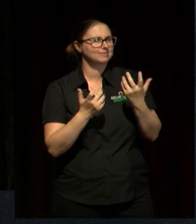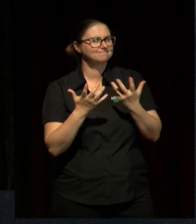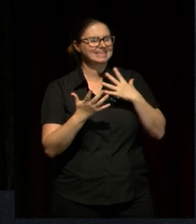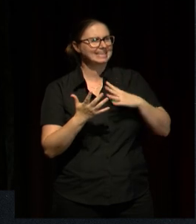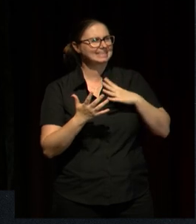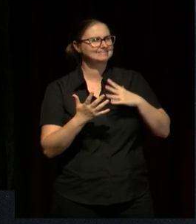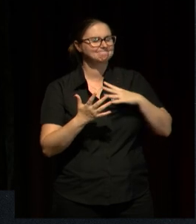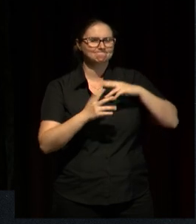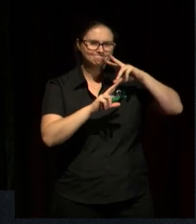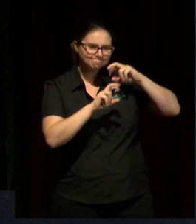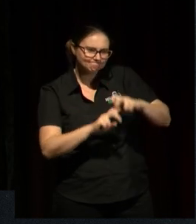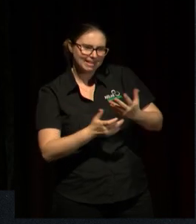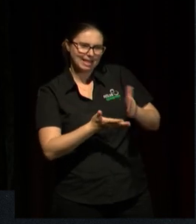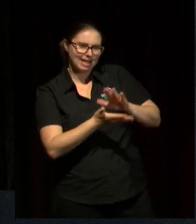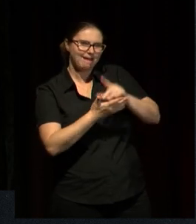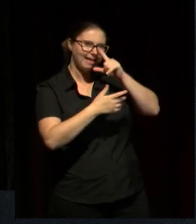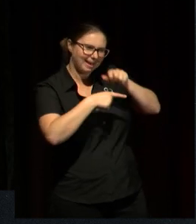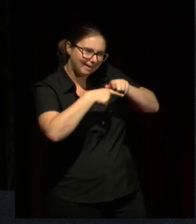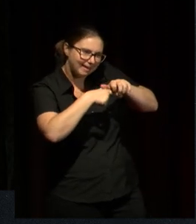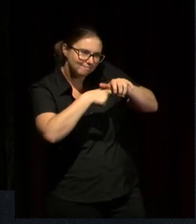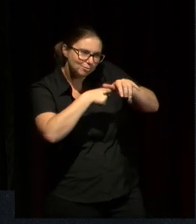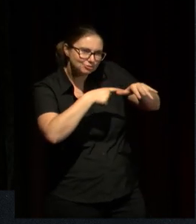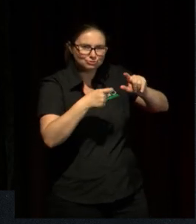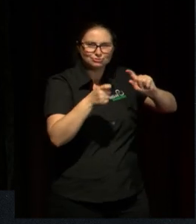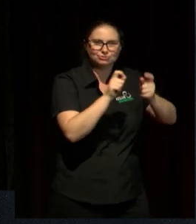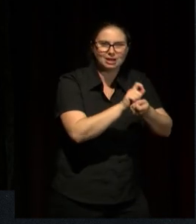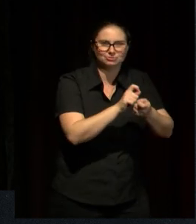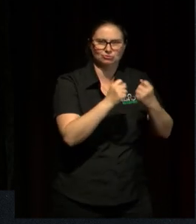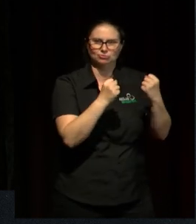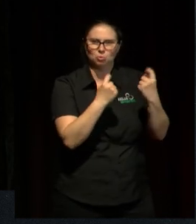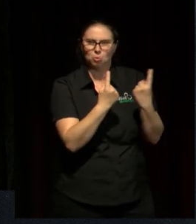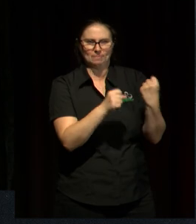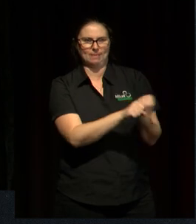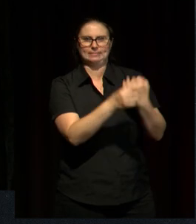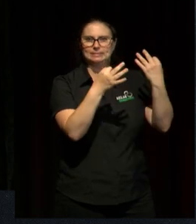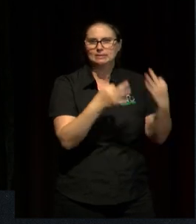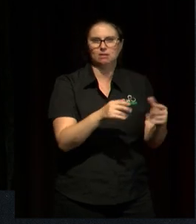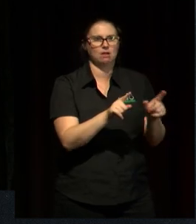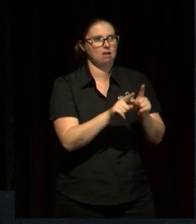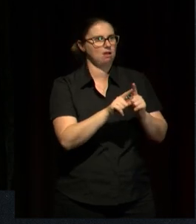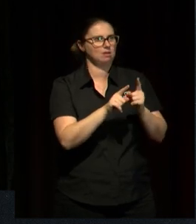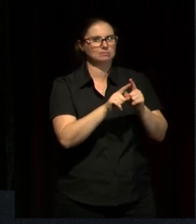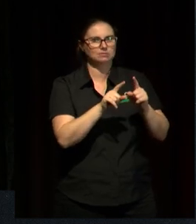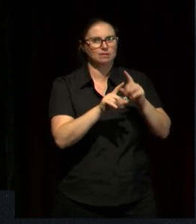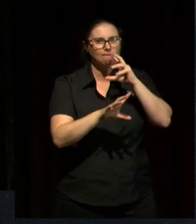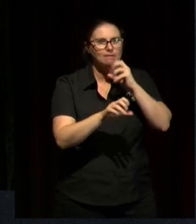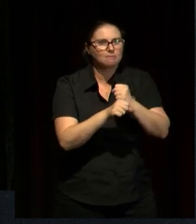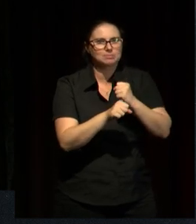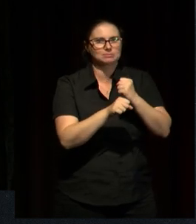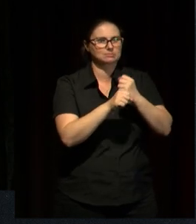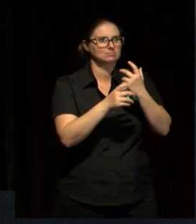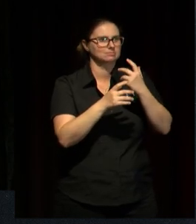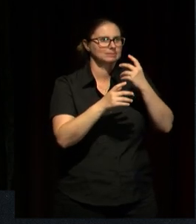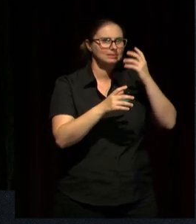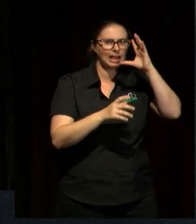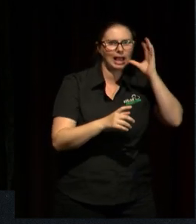level of government, that's local, state and national and international, to pay more attention to